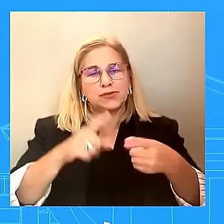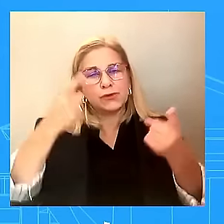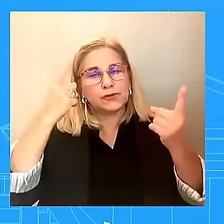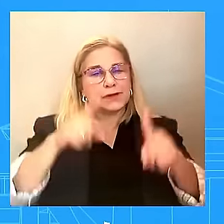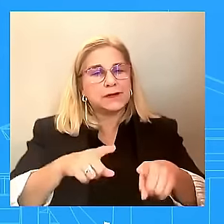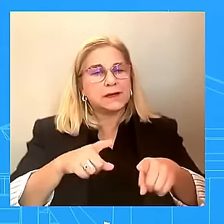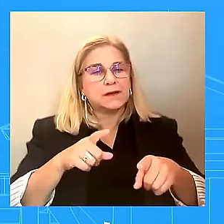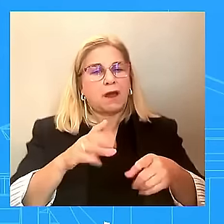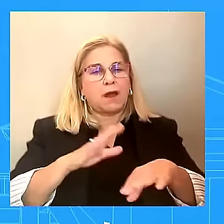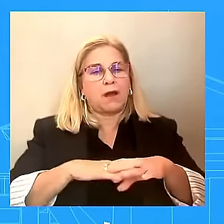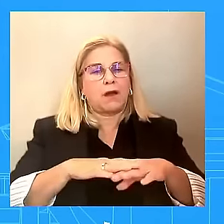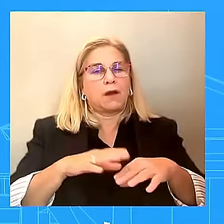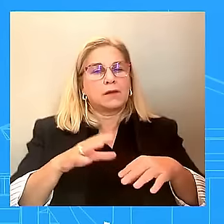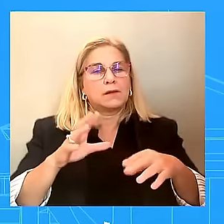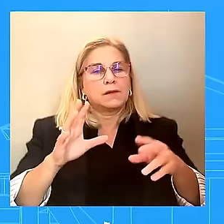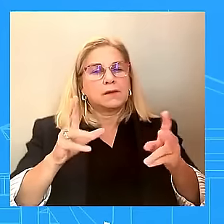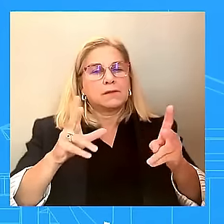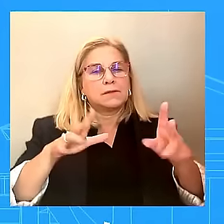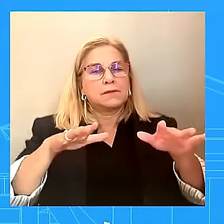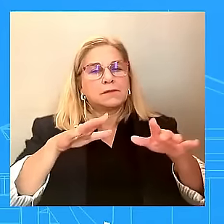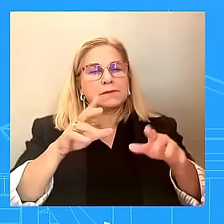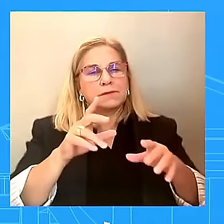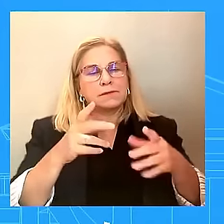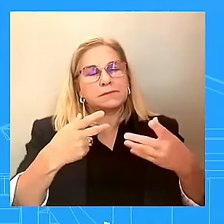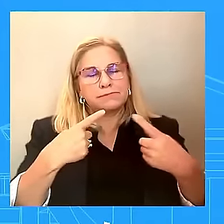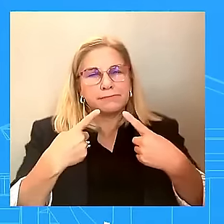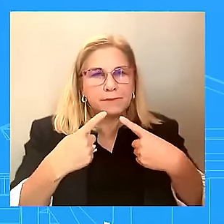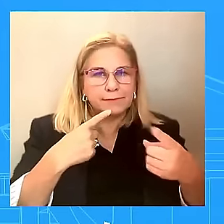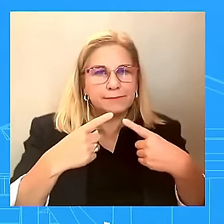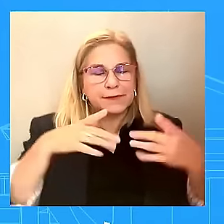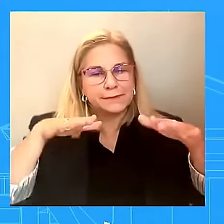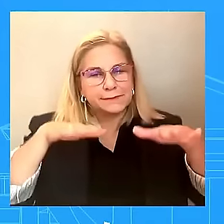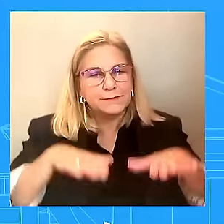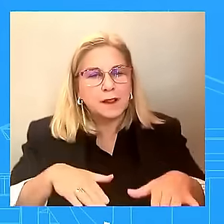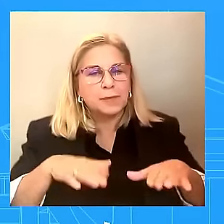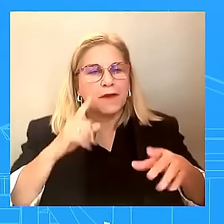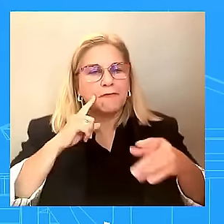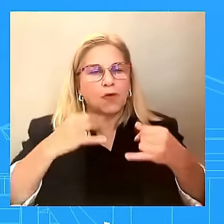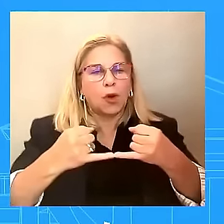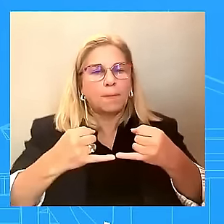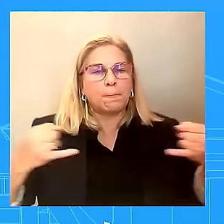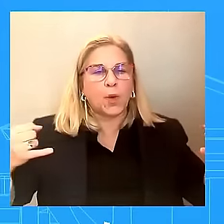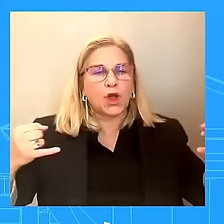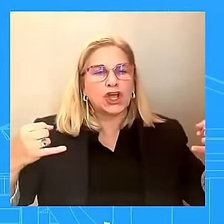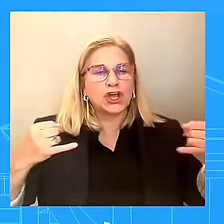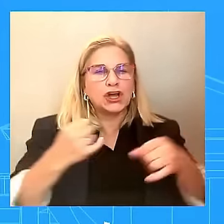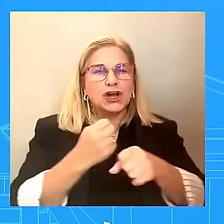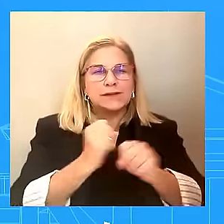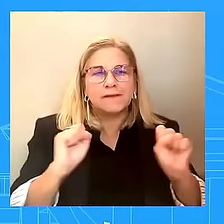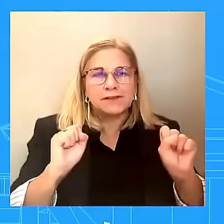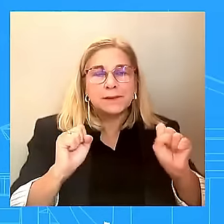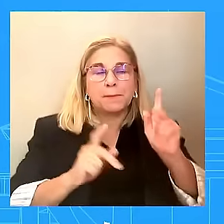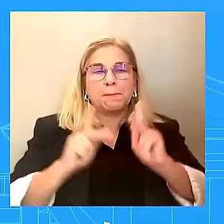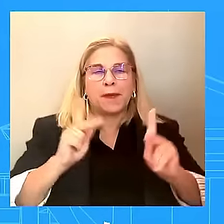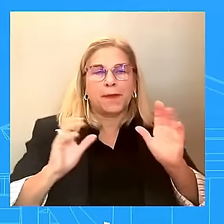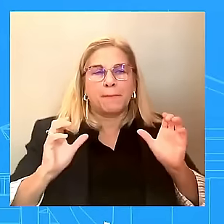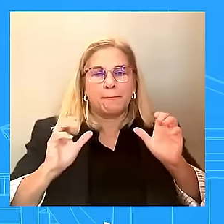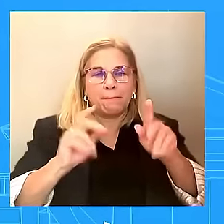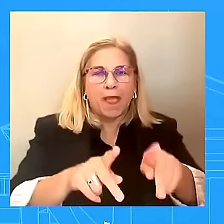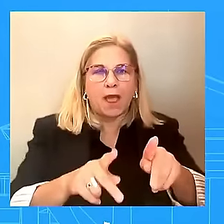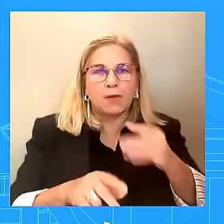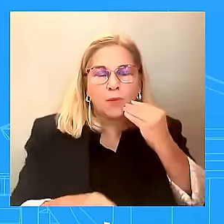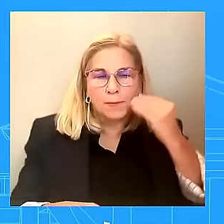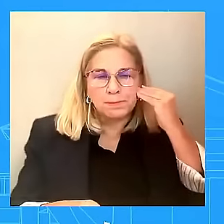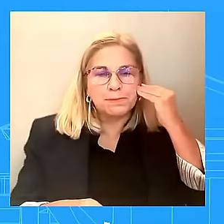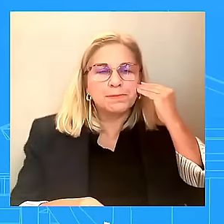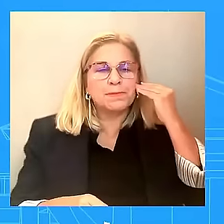safety. Diplomacy, however, cannot succeed amid an escalation of this conflict. So we want to see a ceasefire,